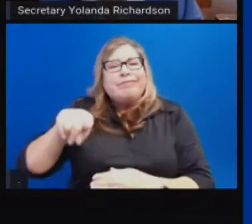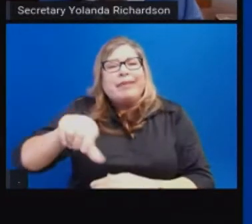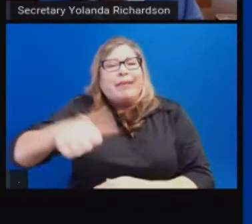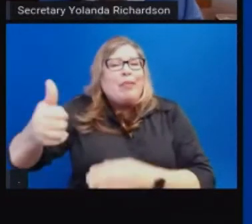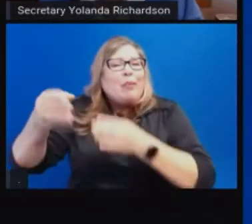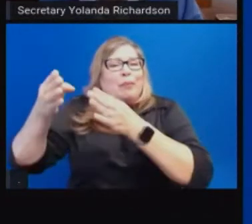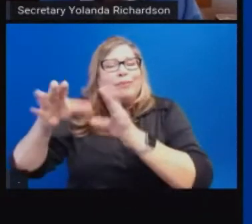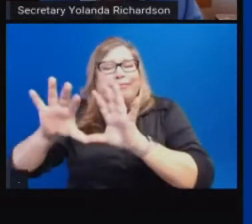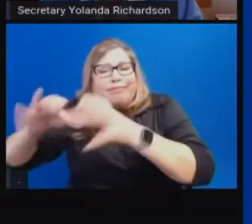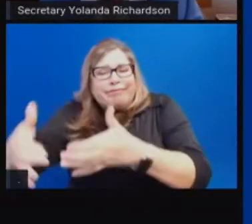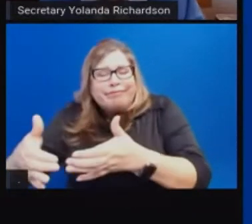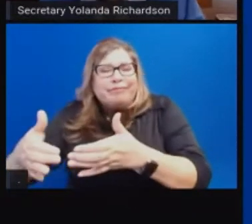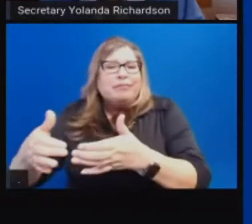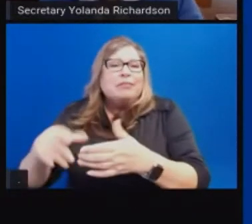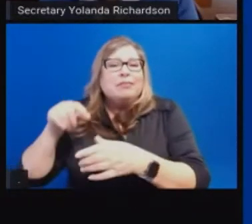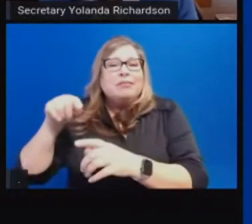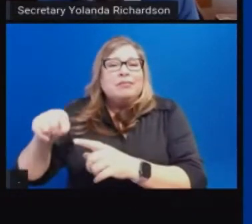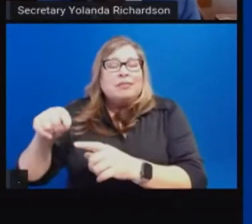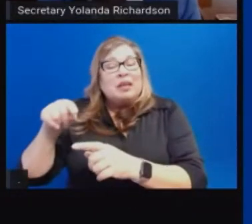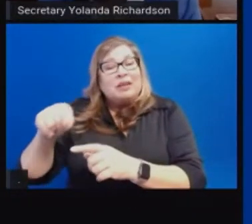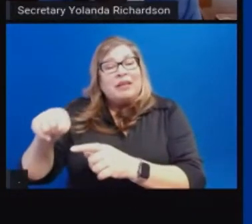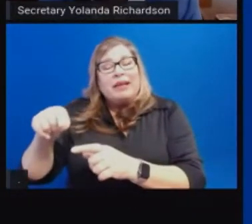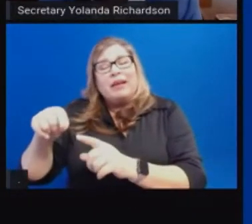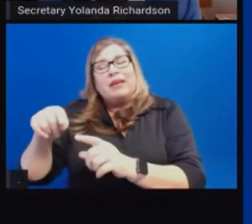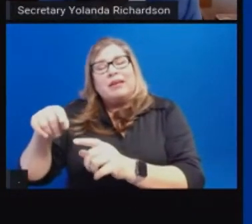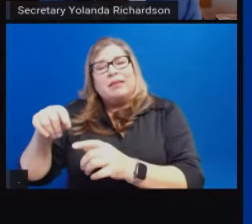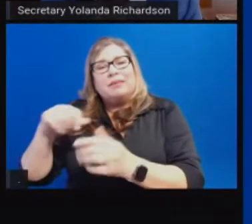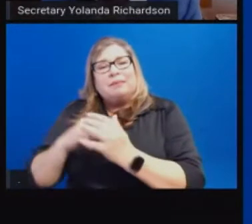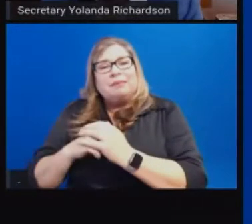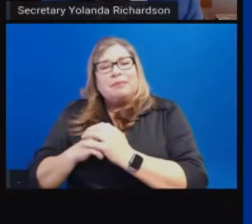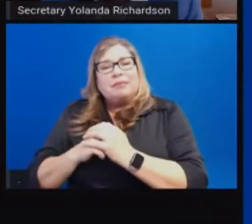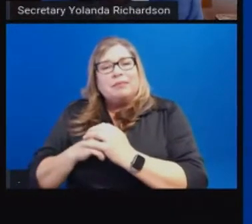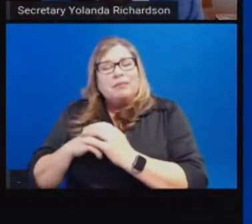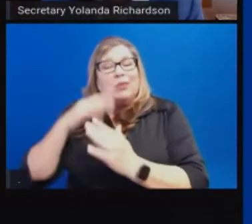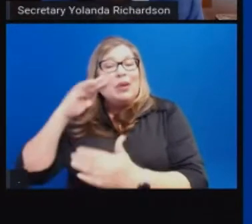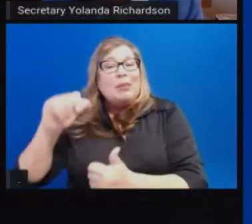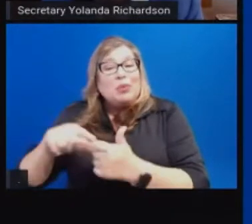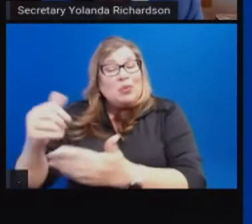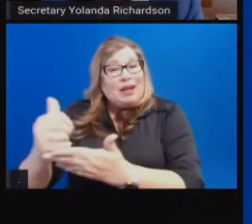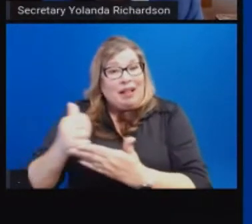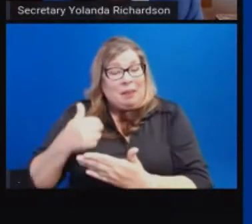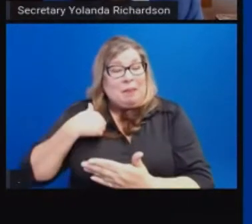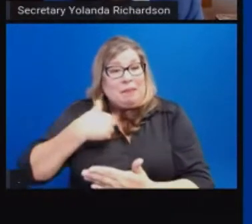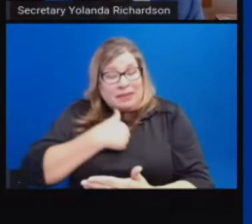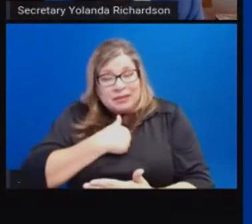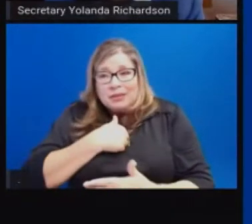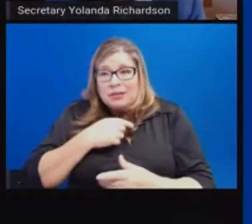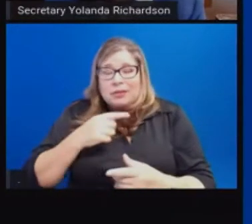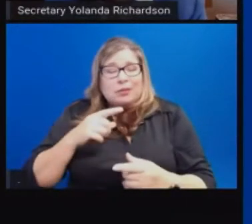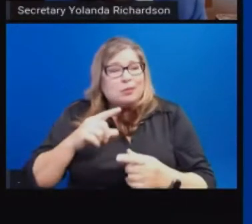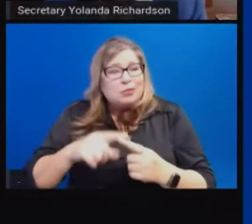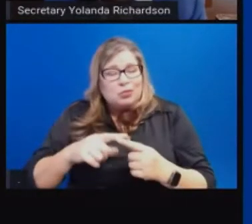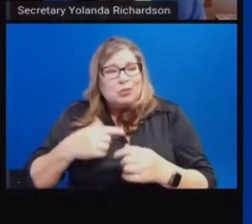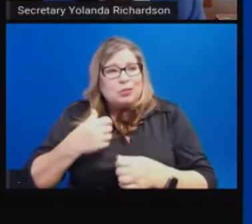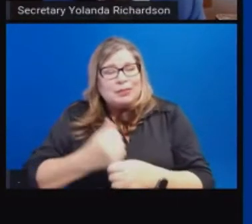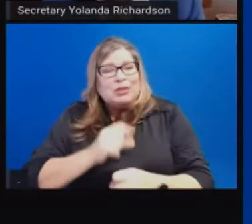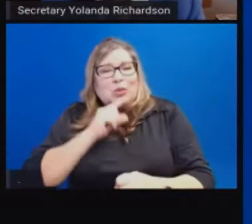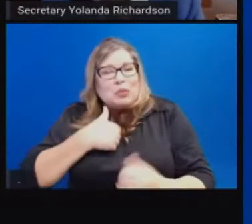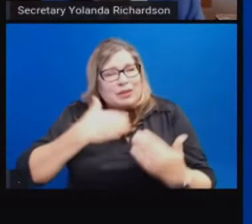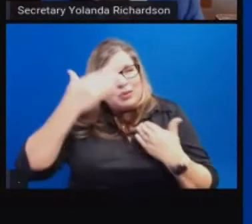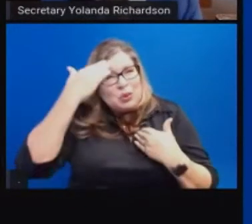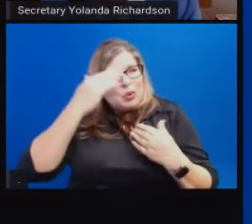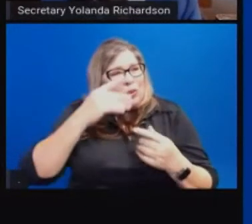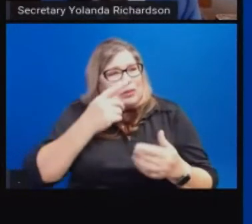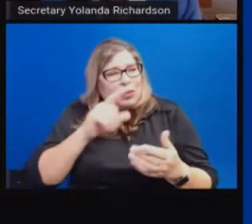us, the state and all of Californians, more visibility in what's actually happening on the ground. That